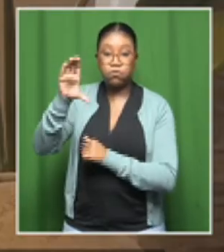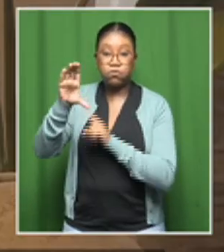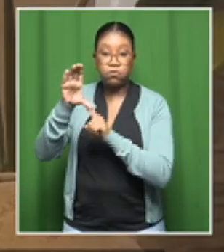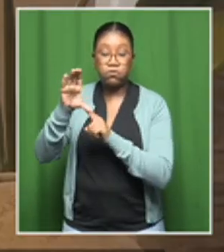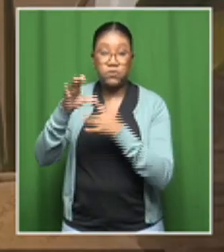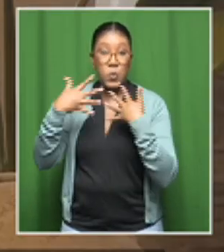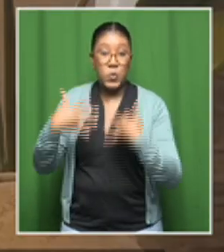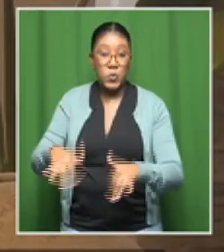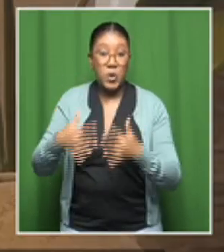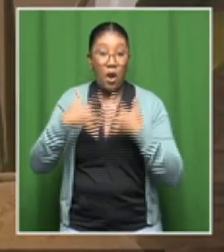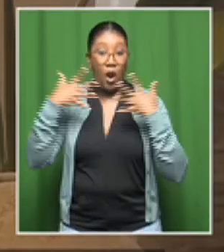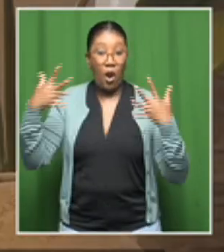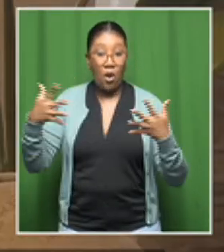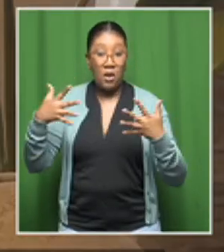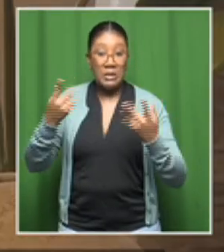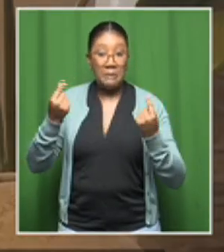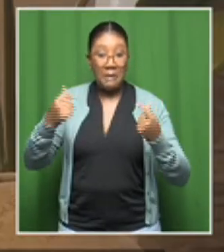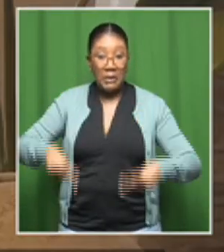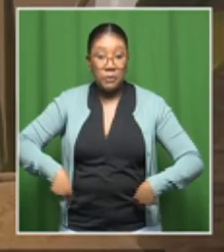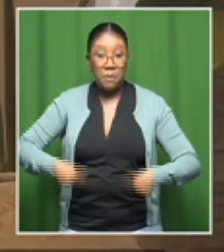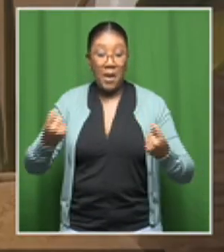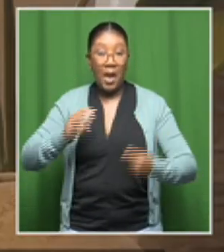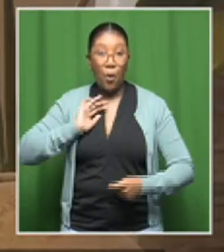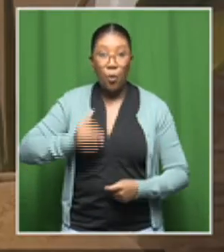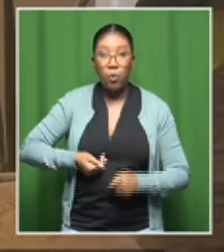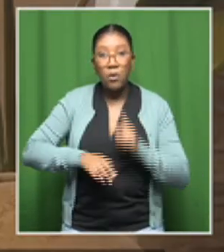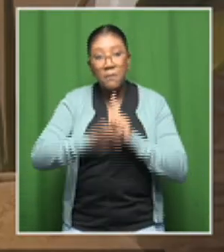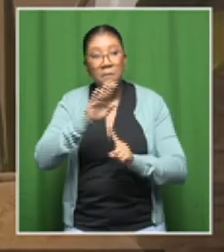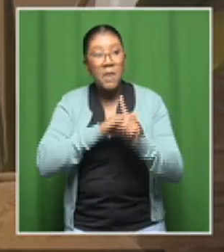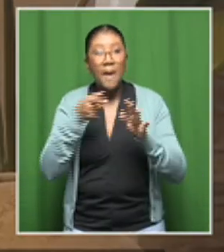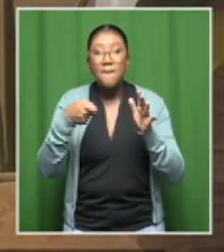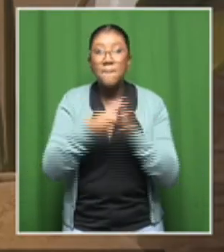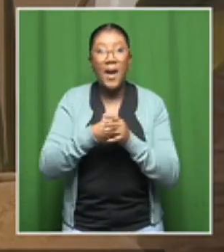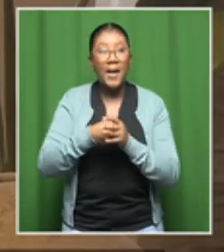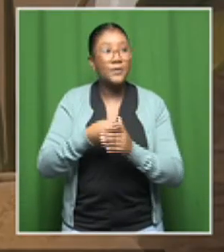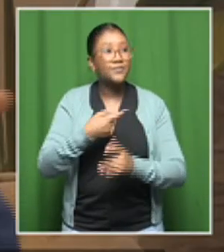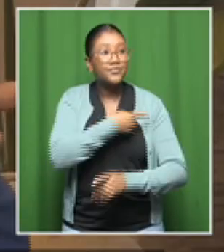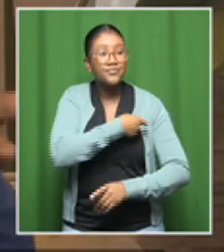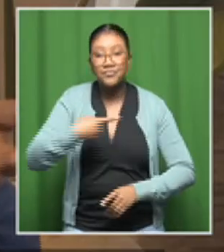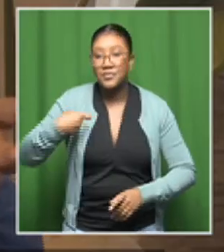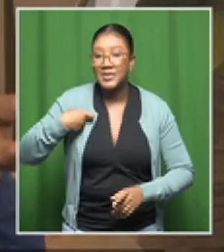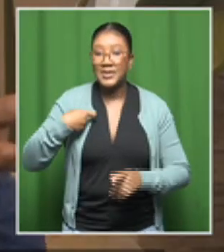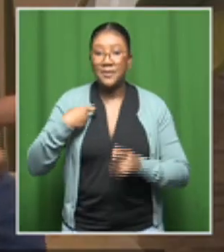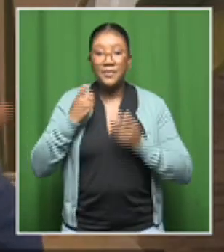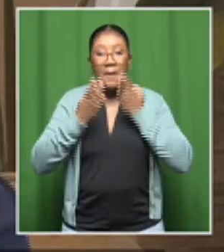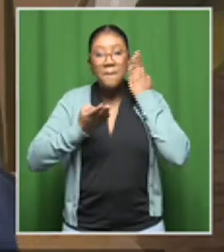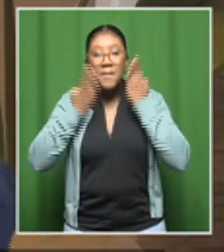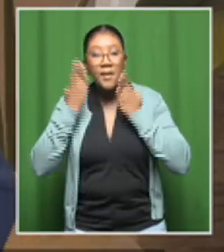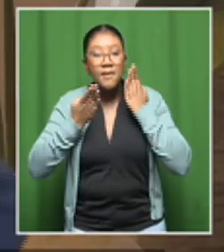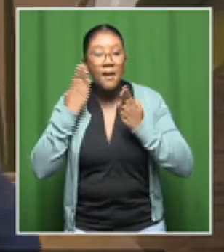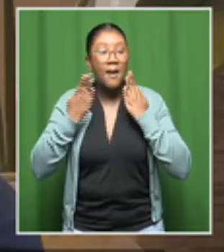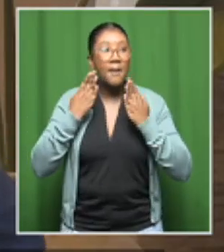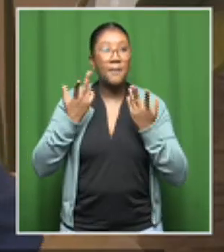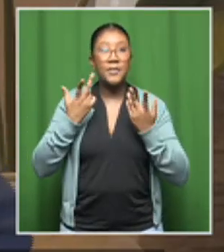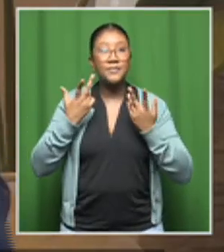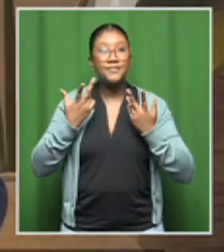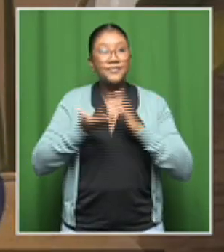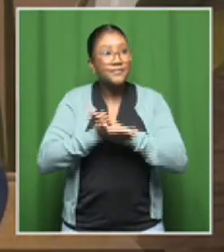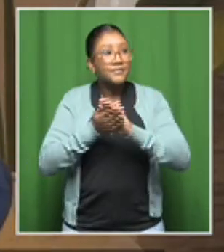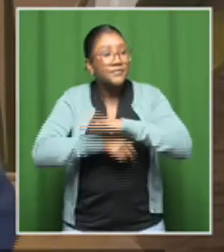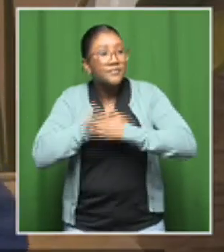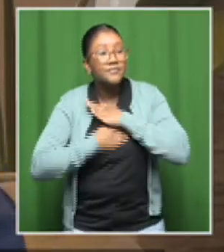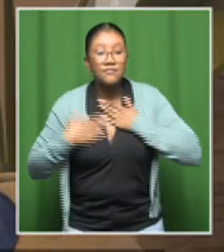money being spent by a lot of women on all sorts of products. And innovation is key because we find women